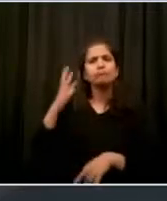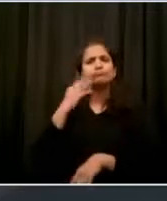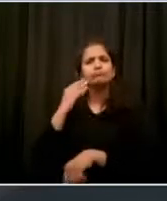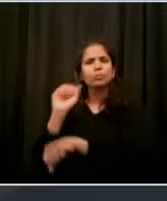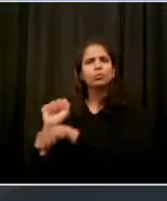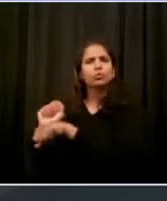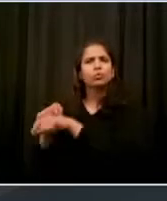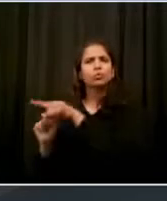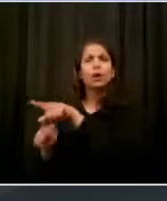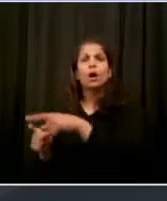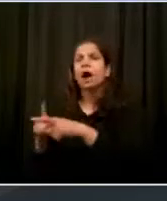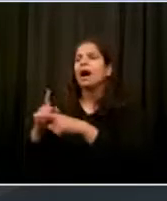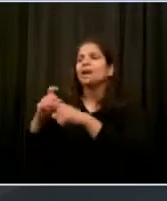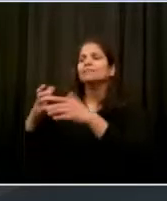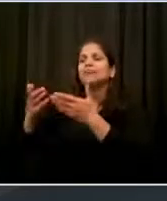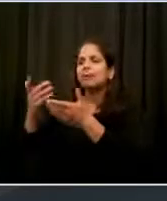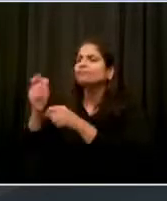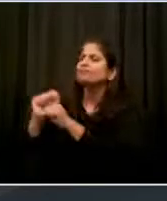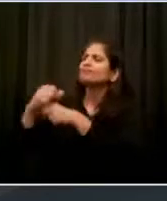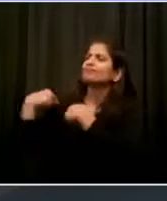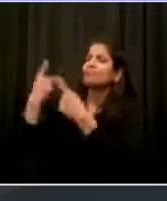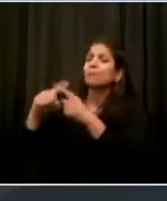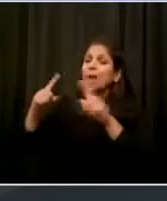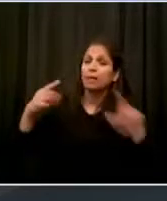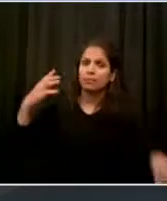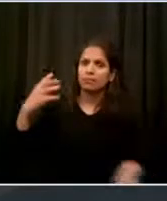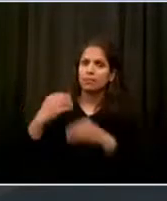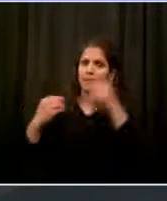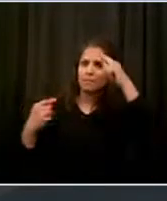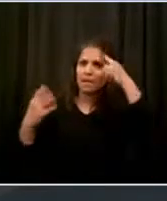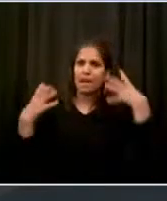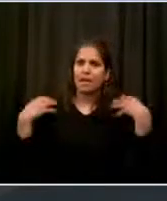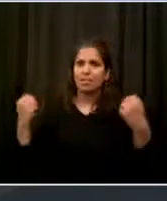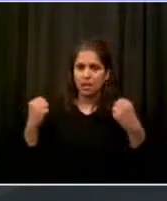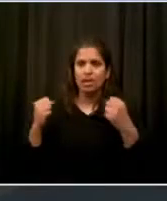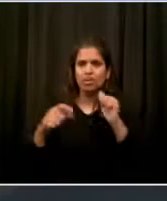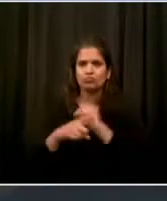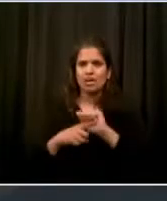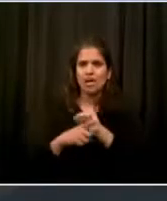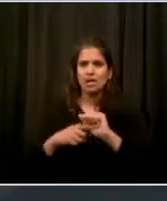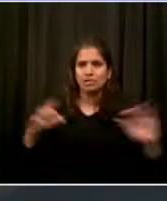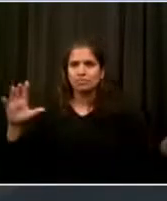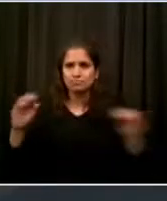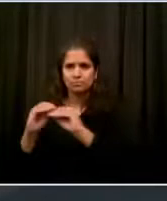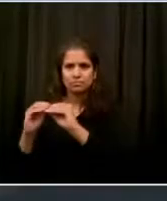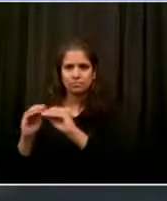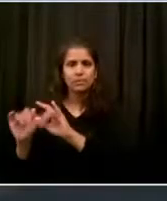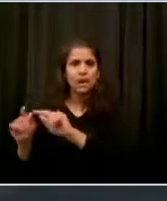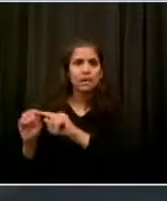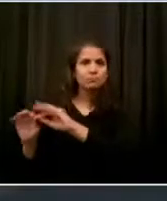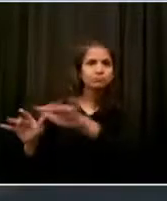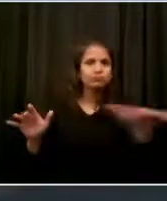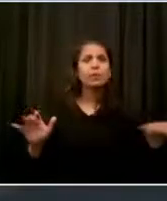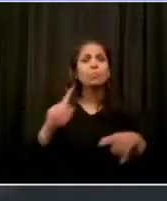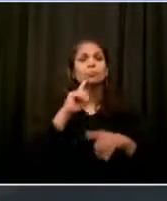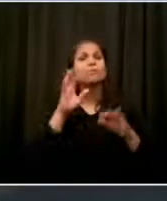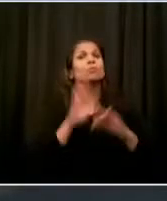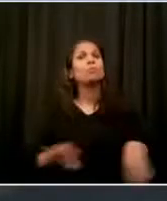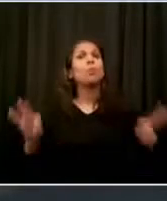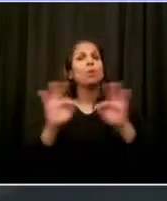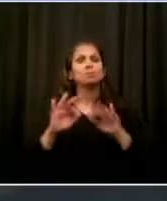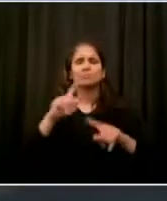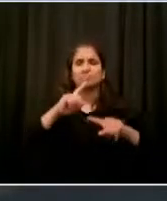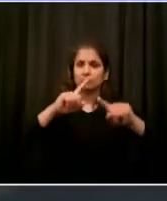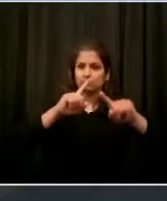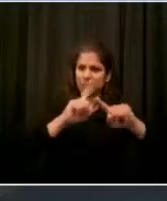people live. People should have culturally competent care and different ways to